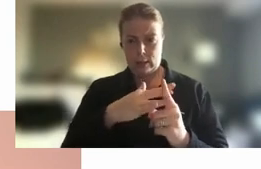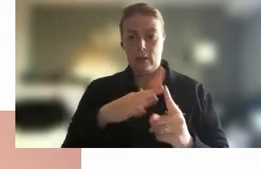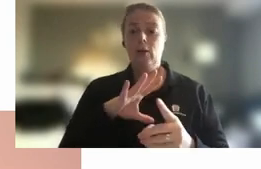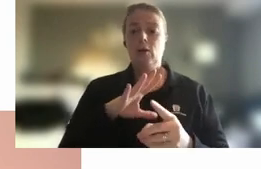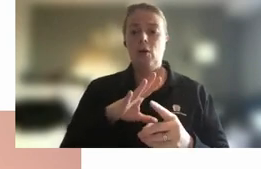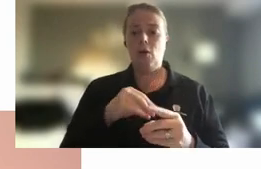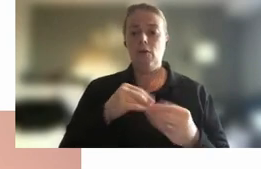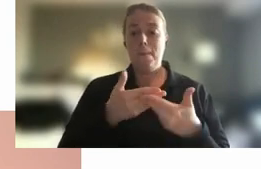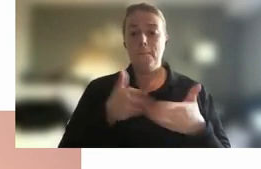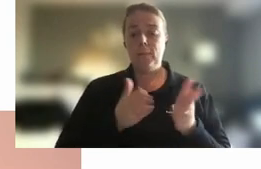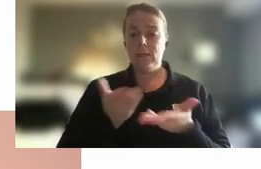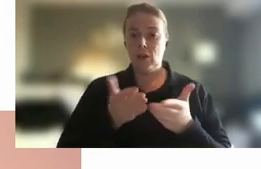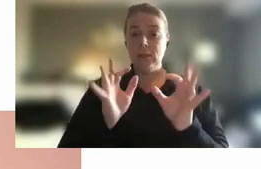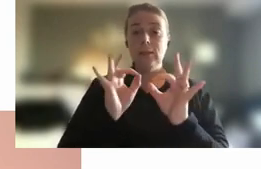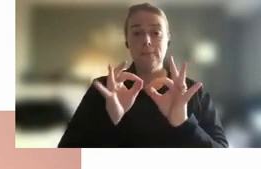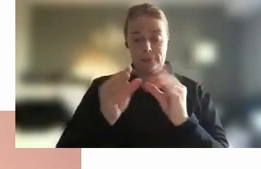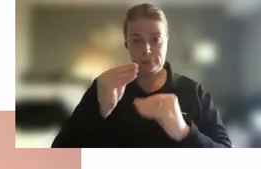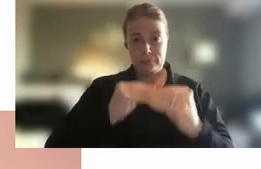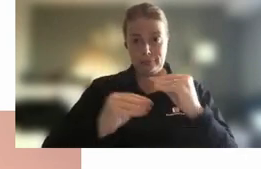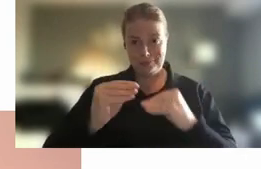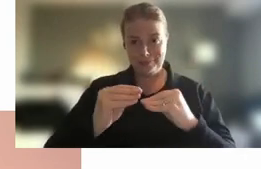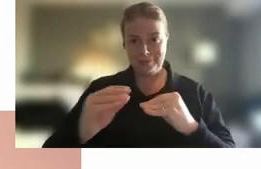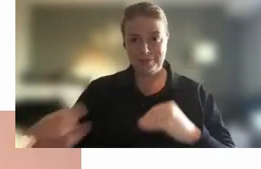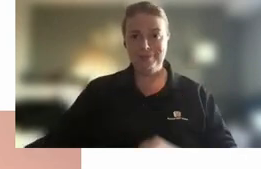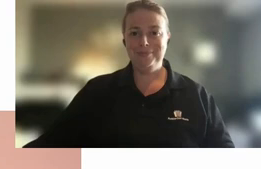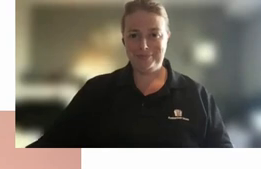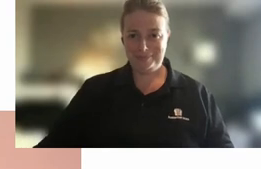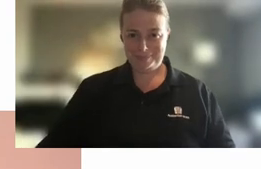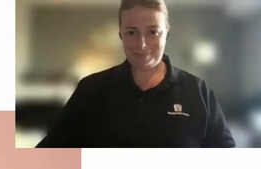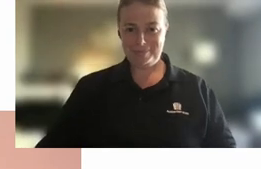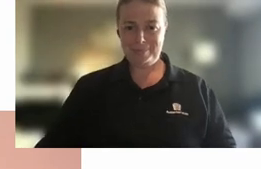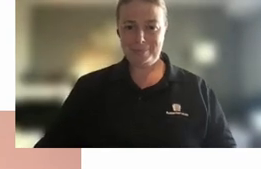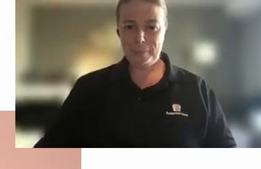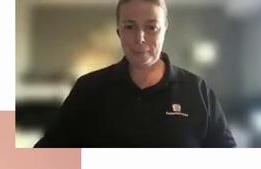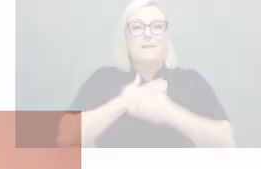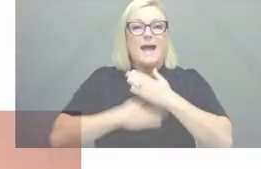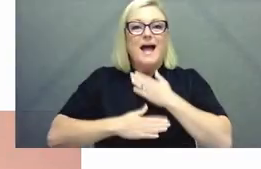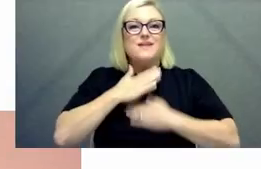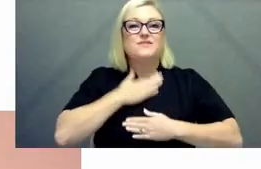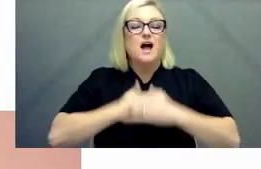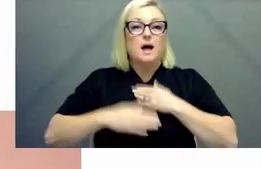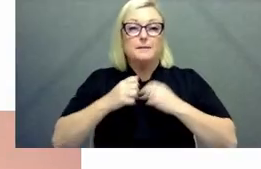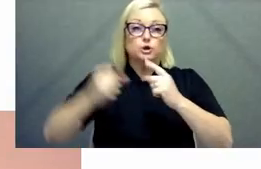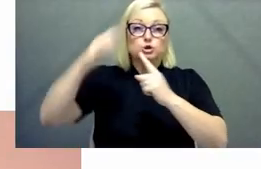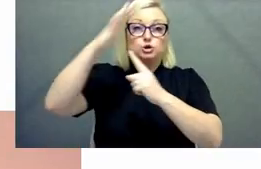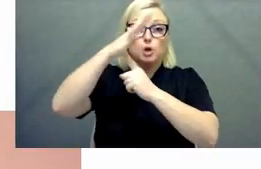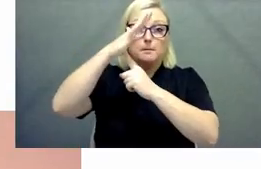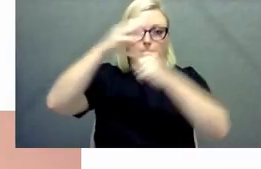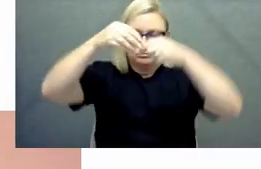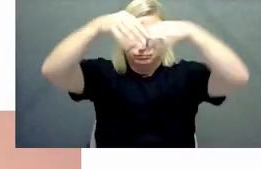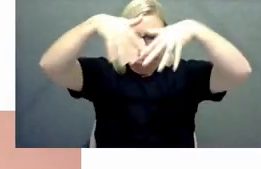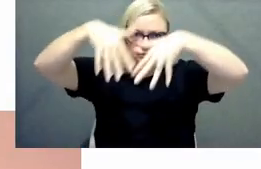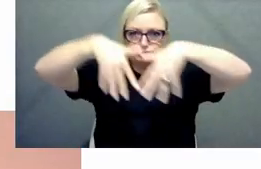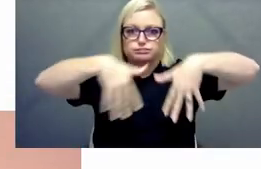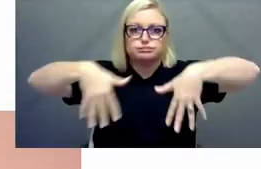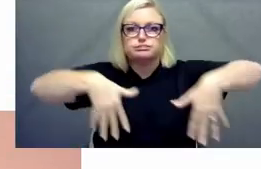the new secretary's charter of leadership behaviours applies all the way across the public service and again i'd encourage you to have a look at that